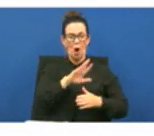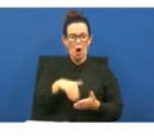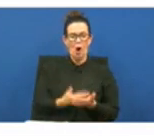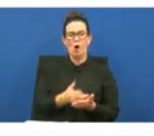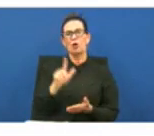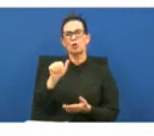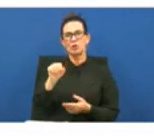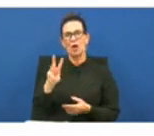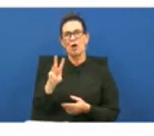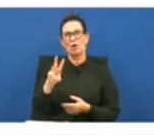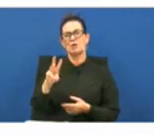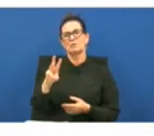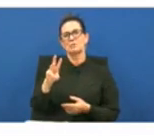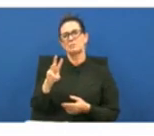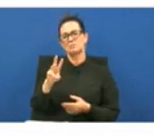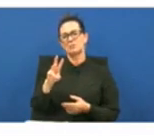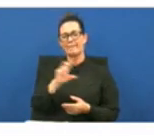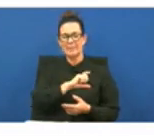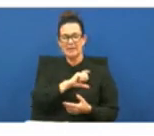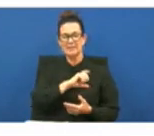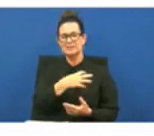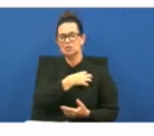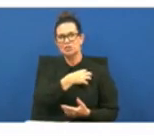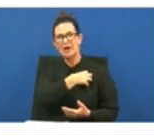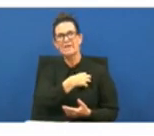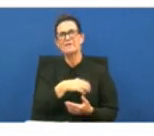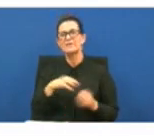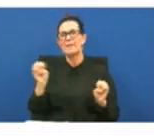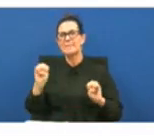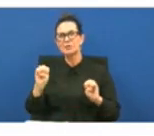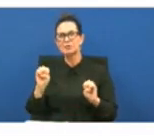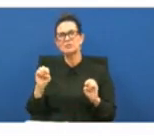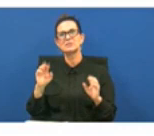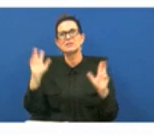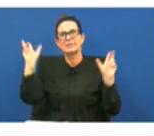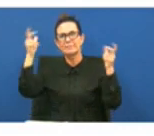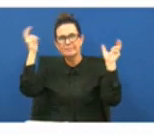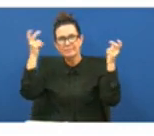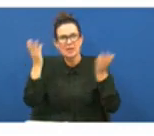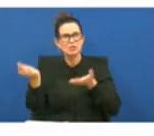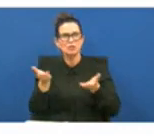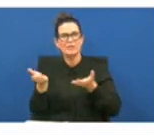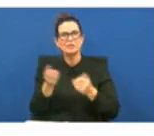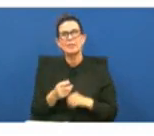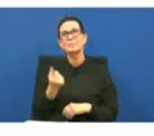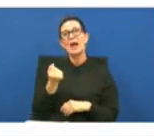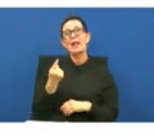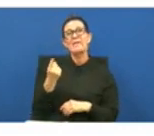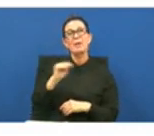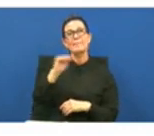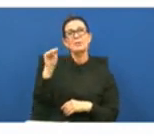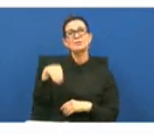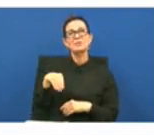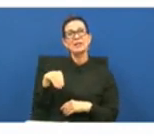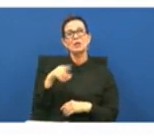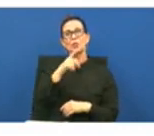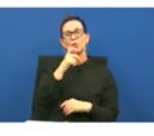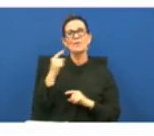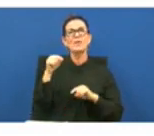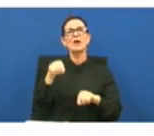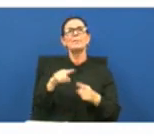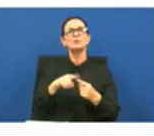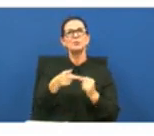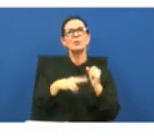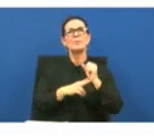within the parish and our emergency medical services 11 of the people who are brought to the bridge center